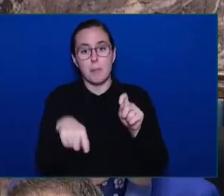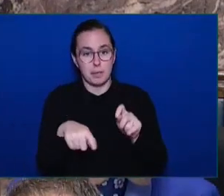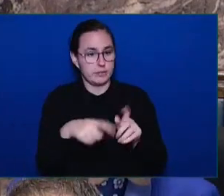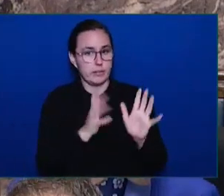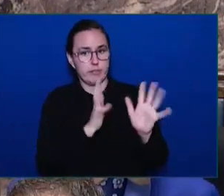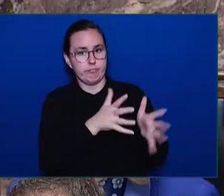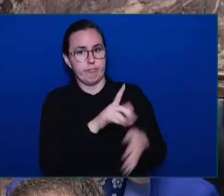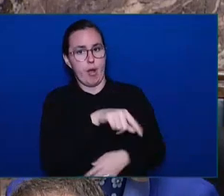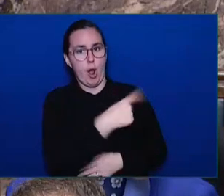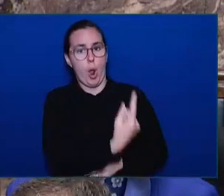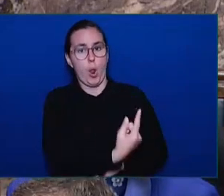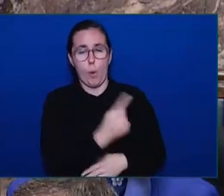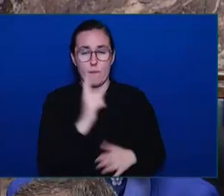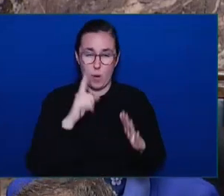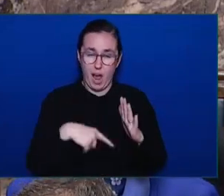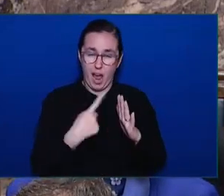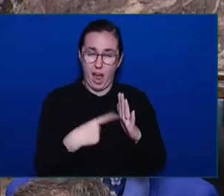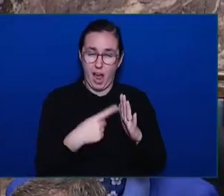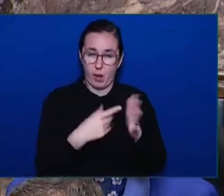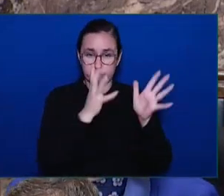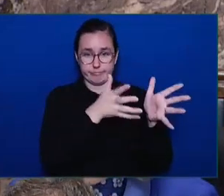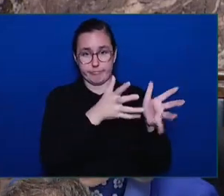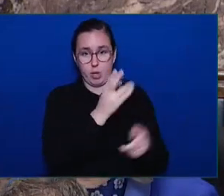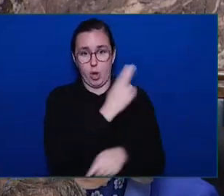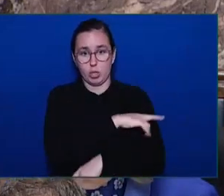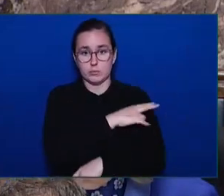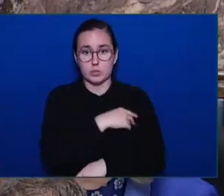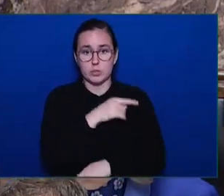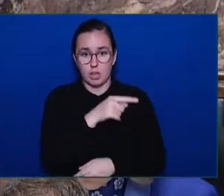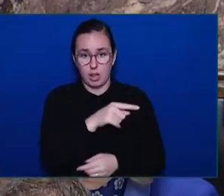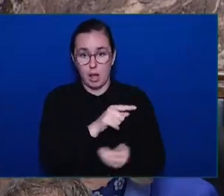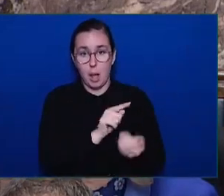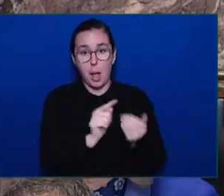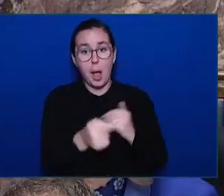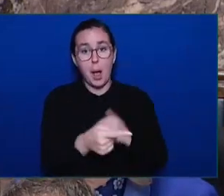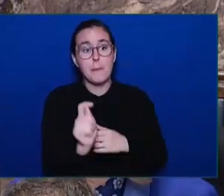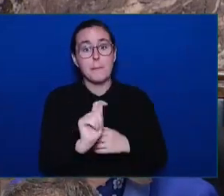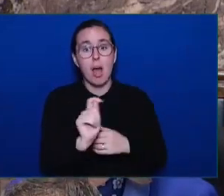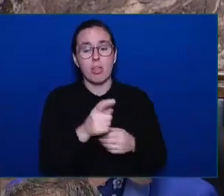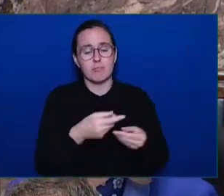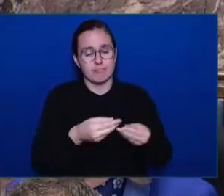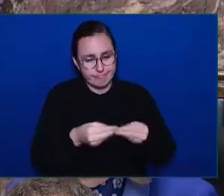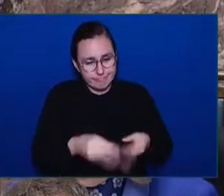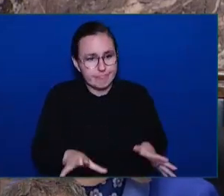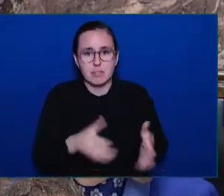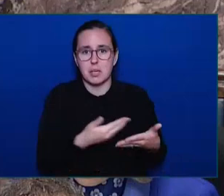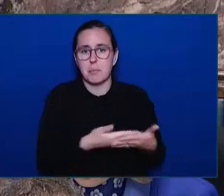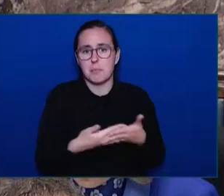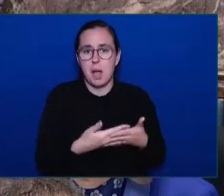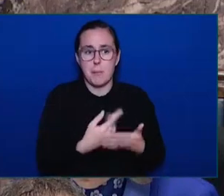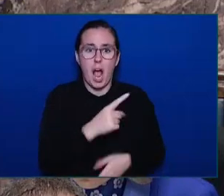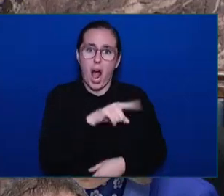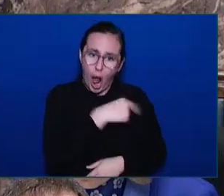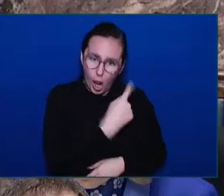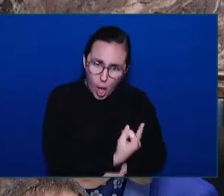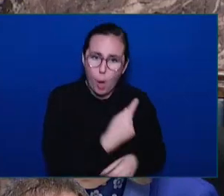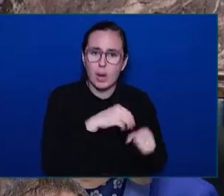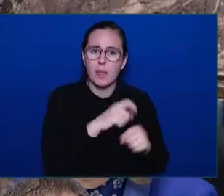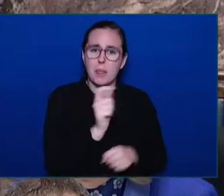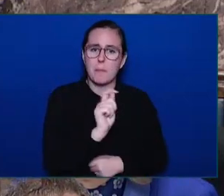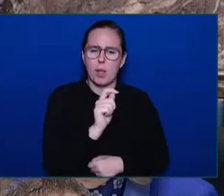traumatized. That wasn't the only case. Over the weekend, we learned about Sonia Portillo's story.